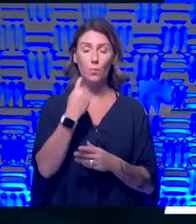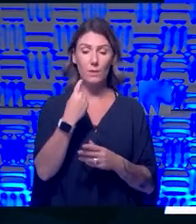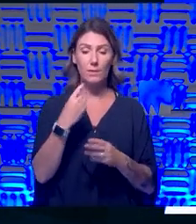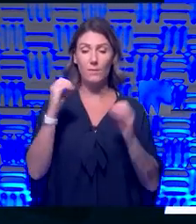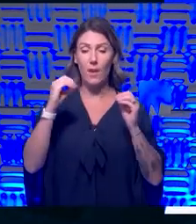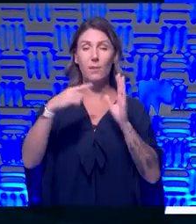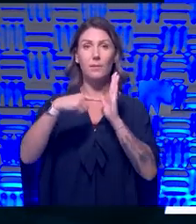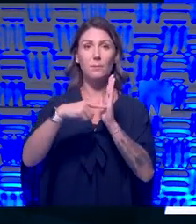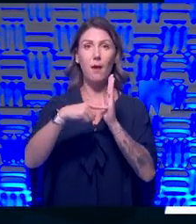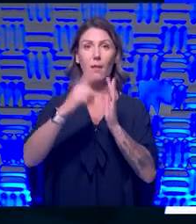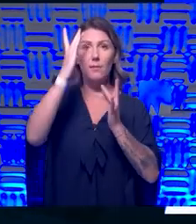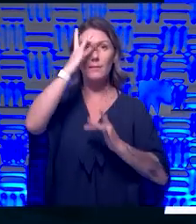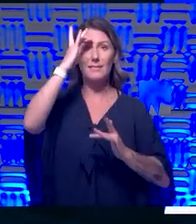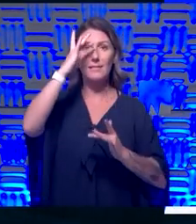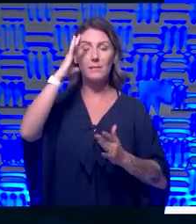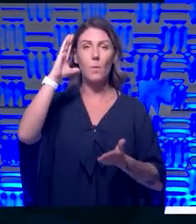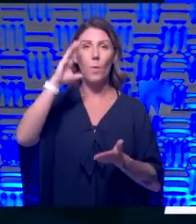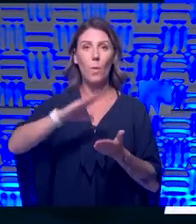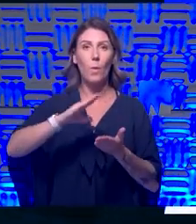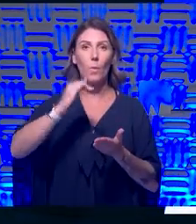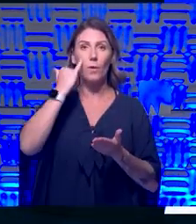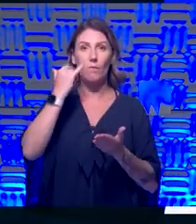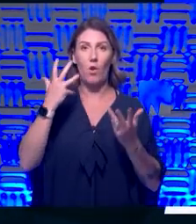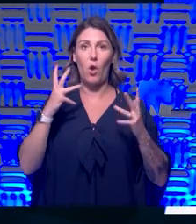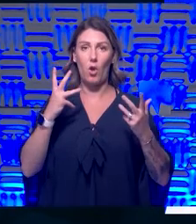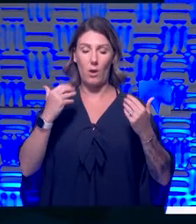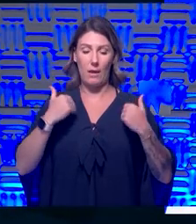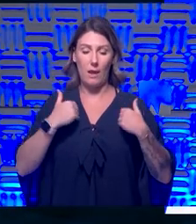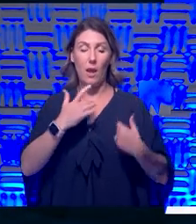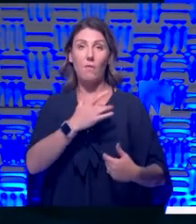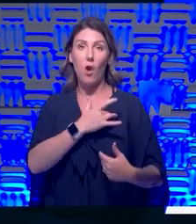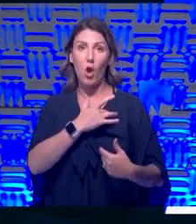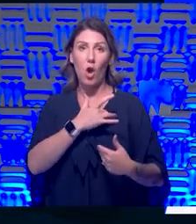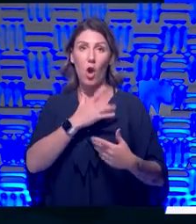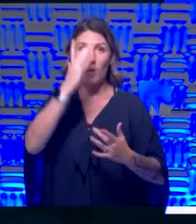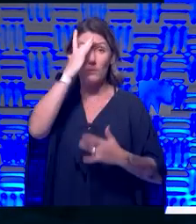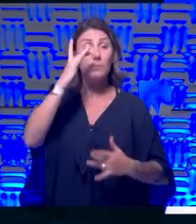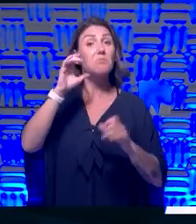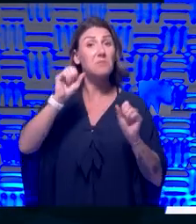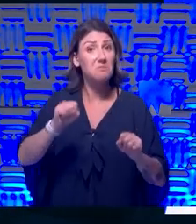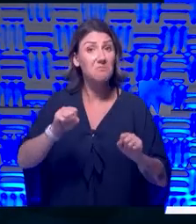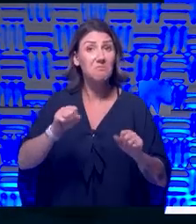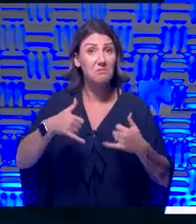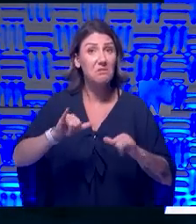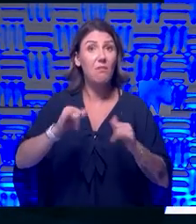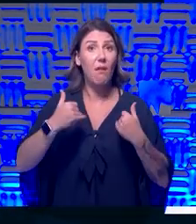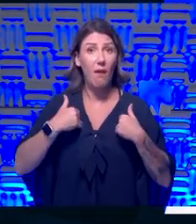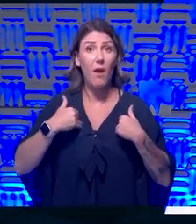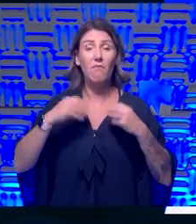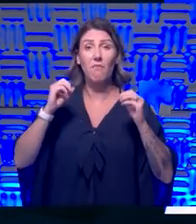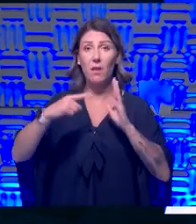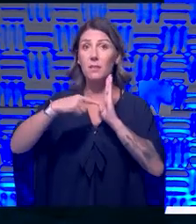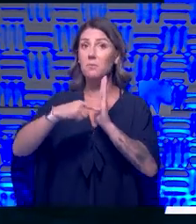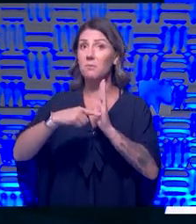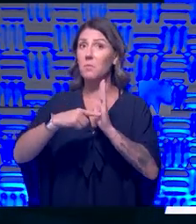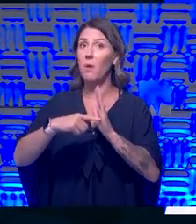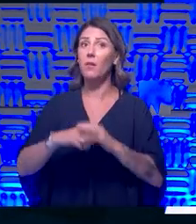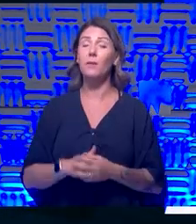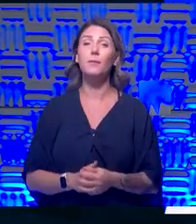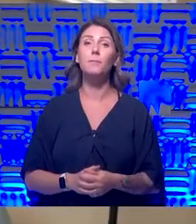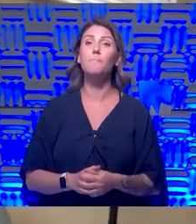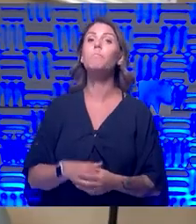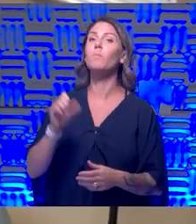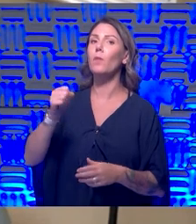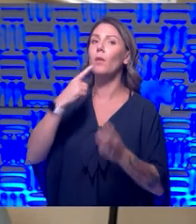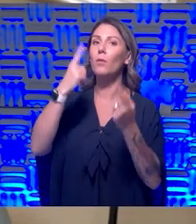is, is much lower if you already have heart disease, but you can still have an asymptomatic episode. Yeah, I would